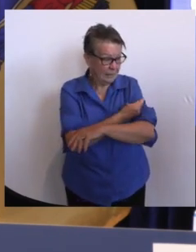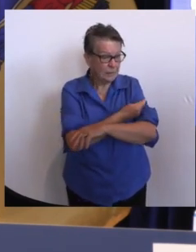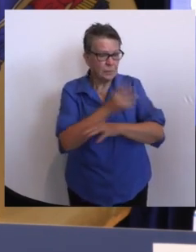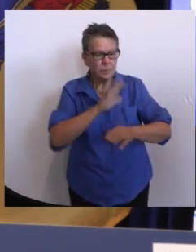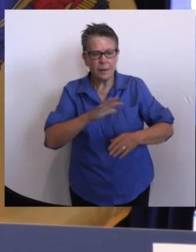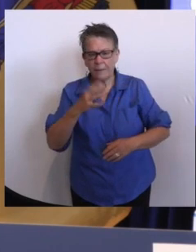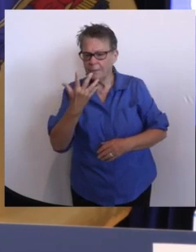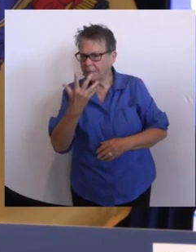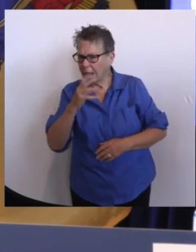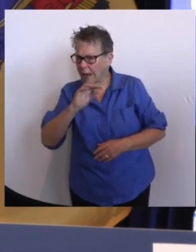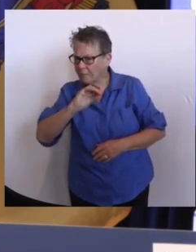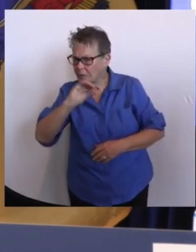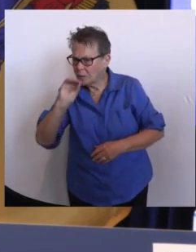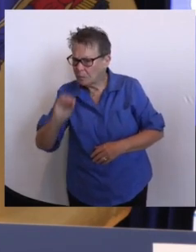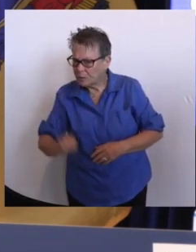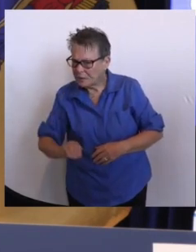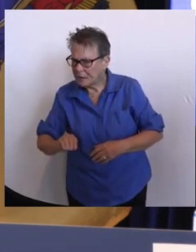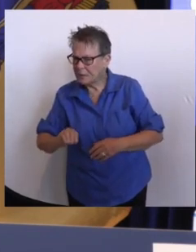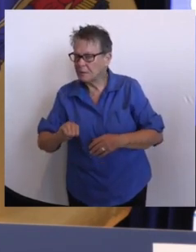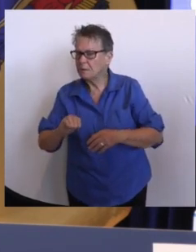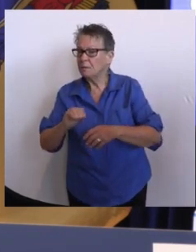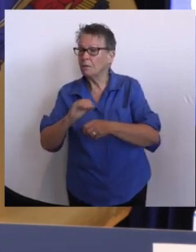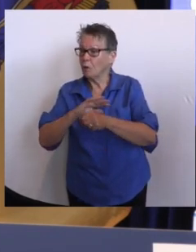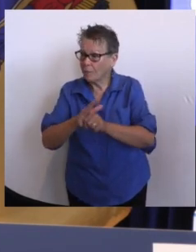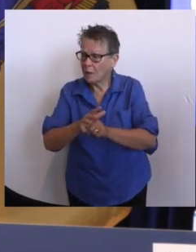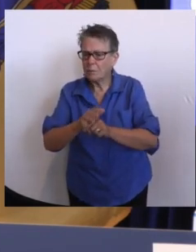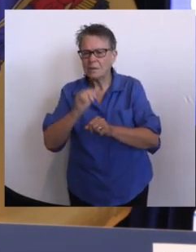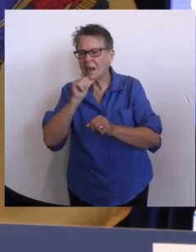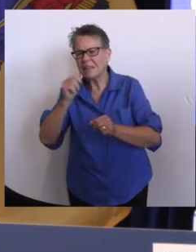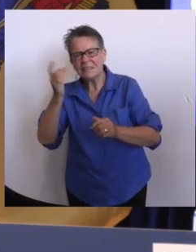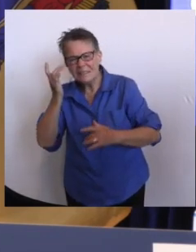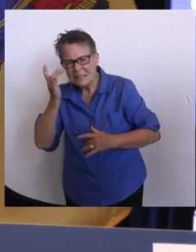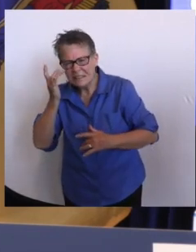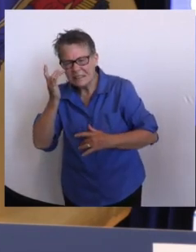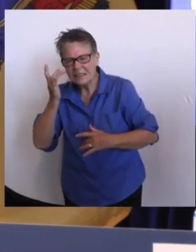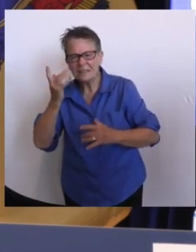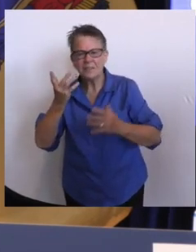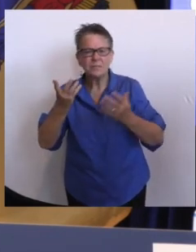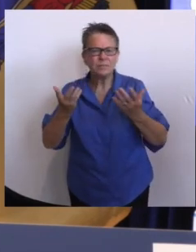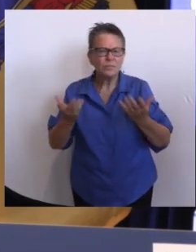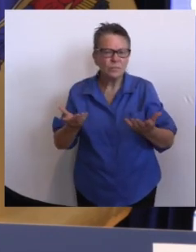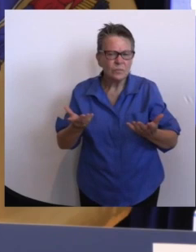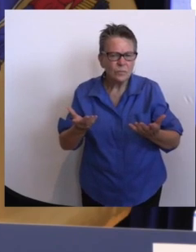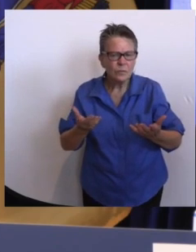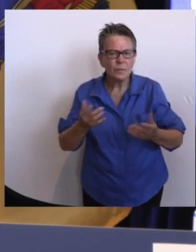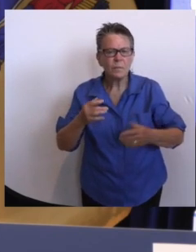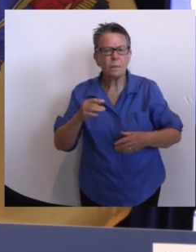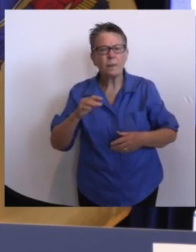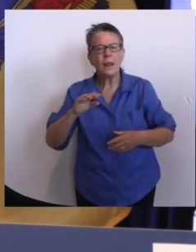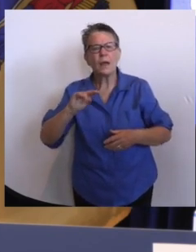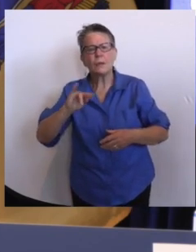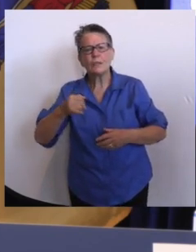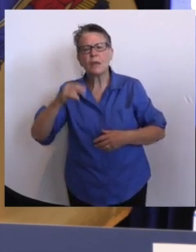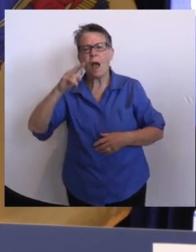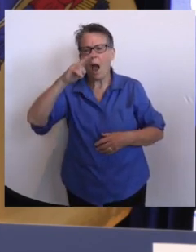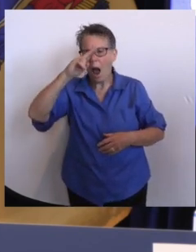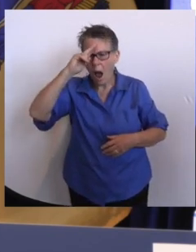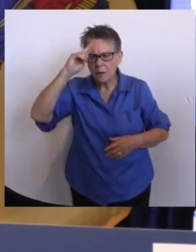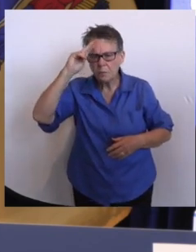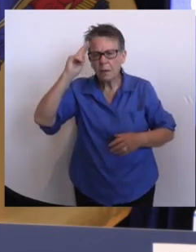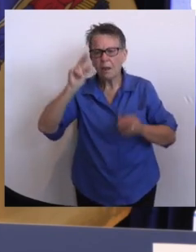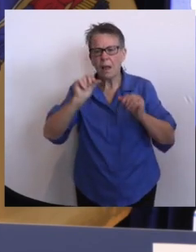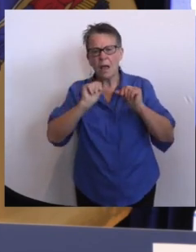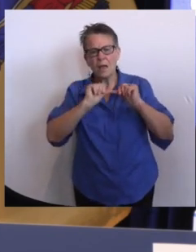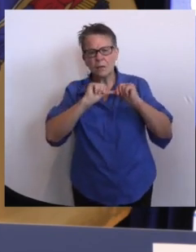than people who weren't immunized. We know that the New Jersey Hospital Association came out and based upon their data last week said that